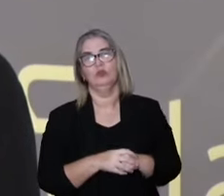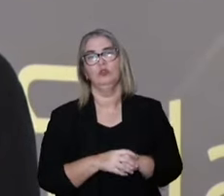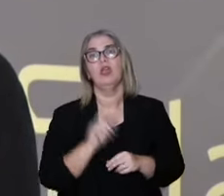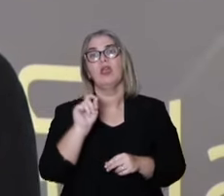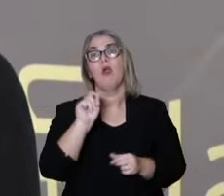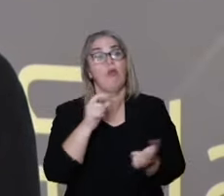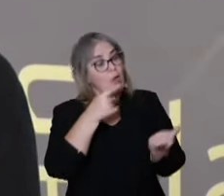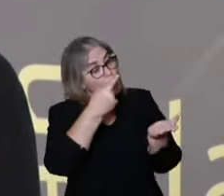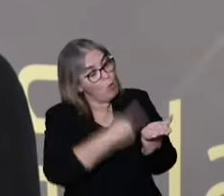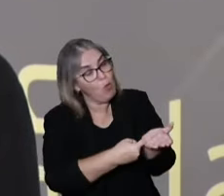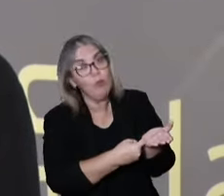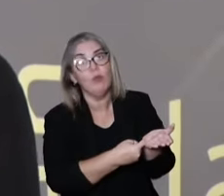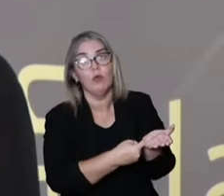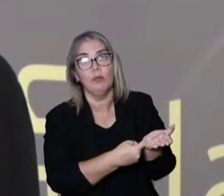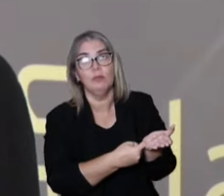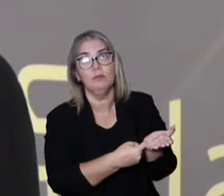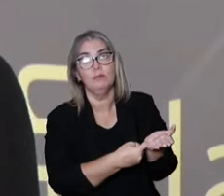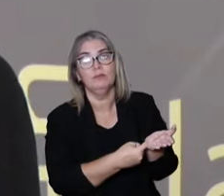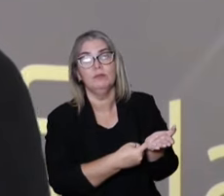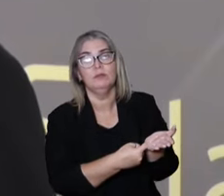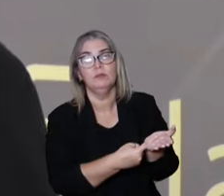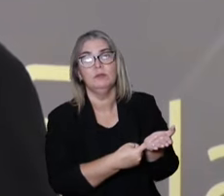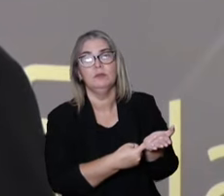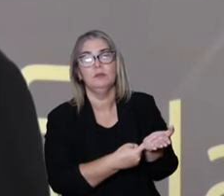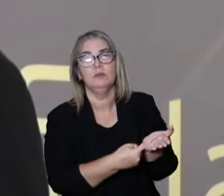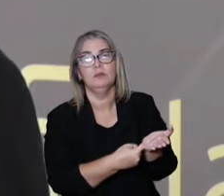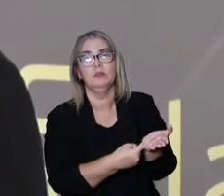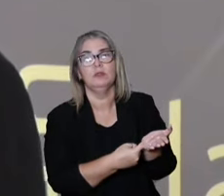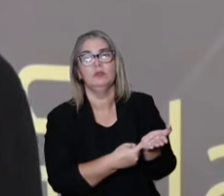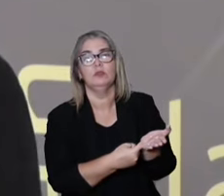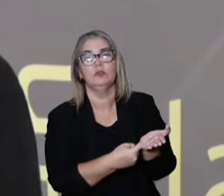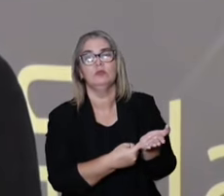health related professions, which is the commitment.